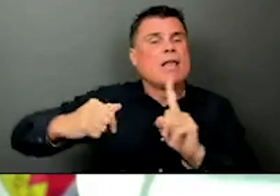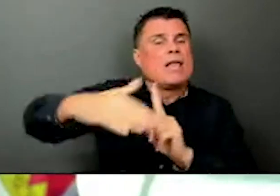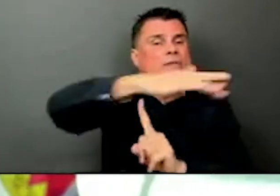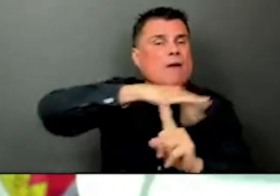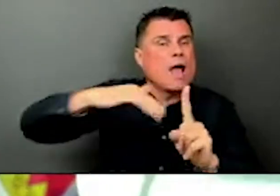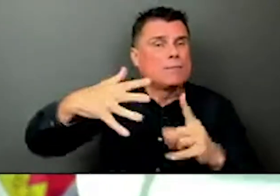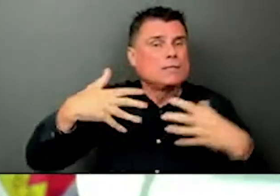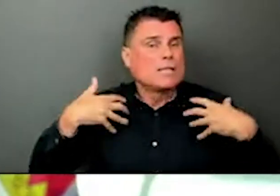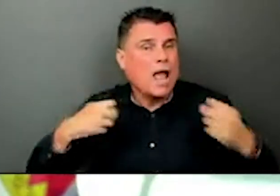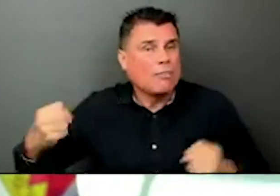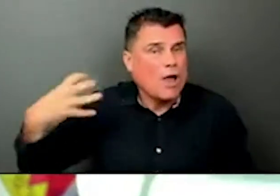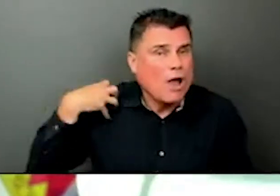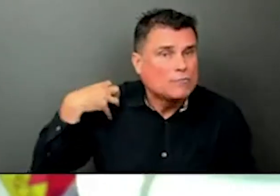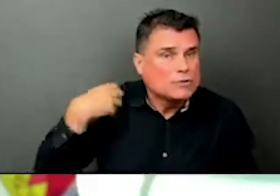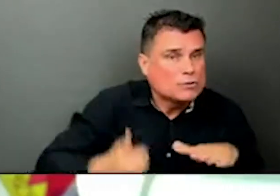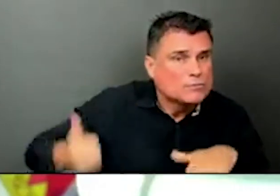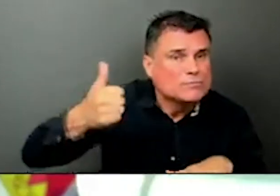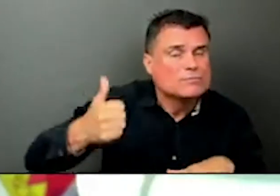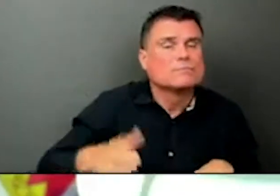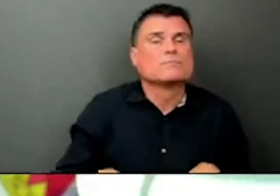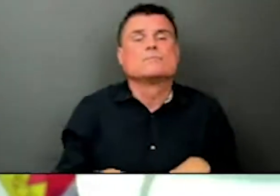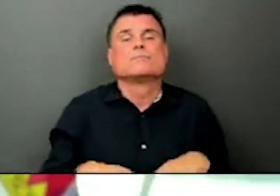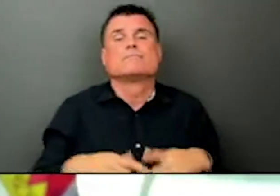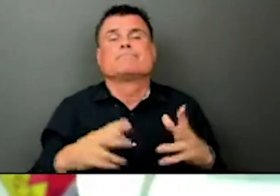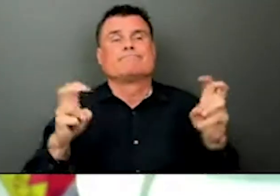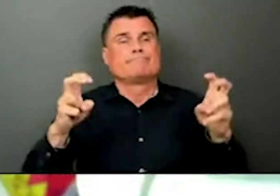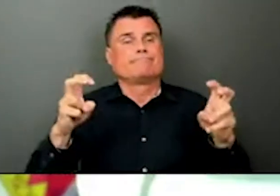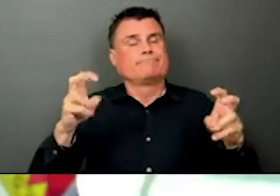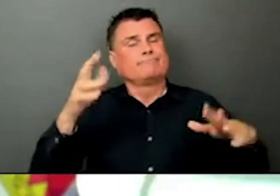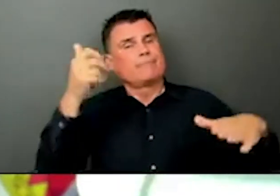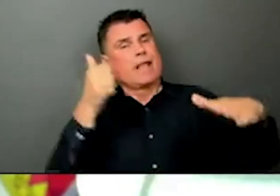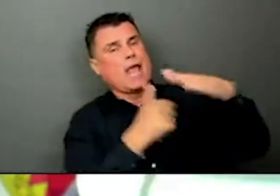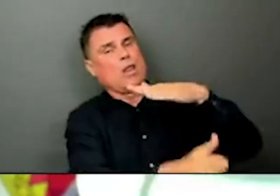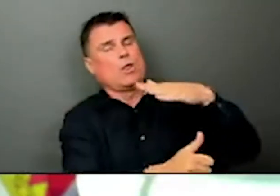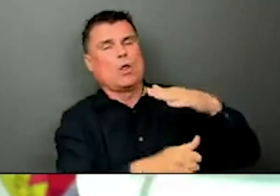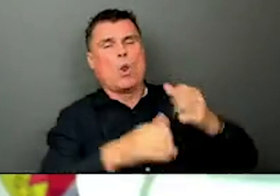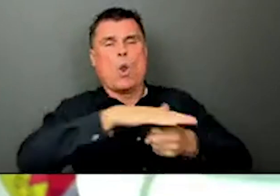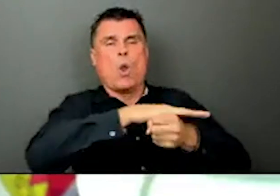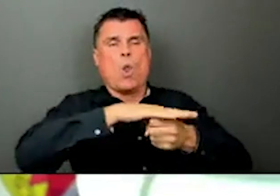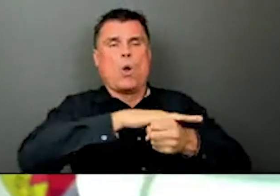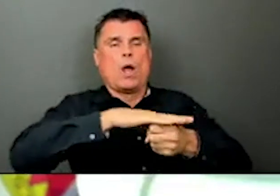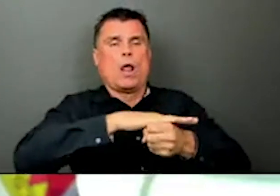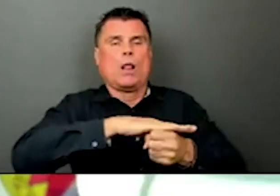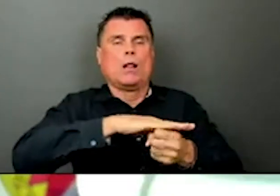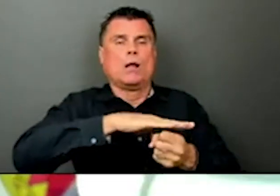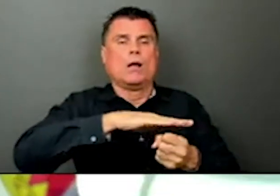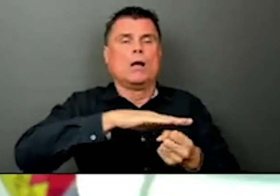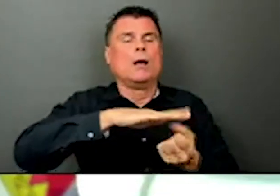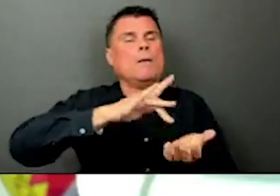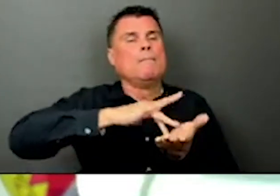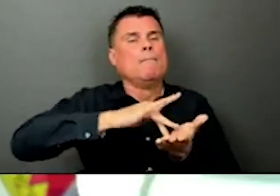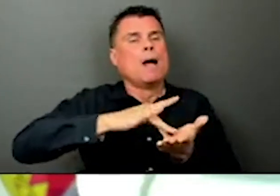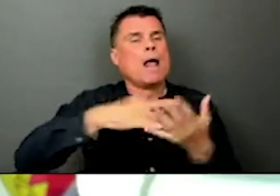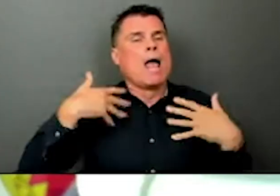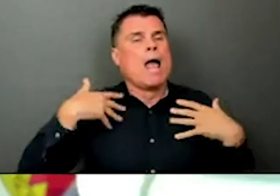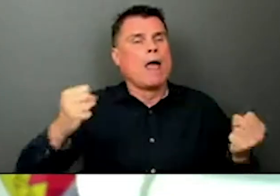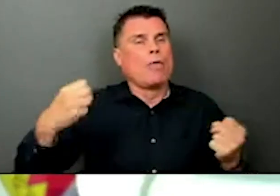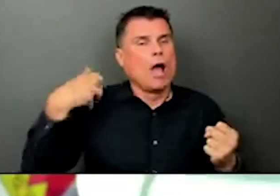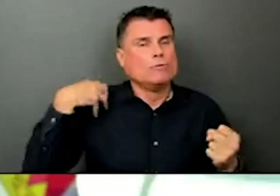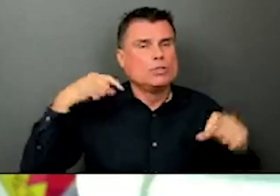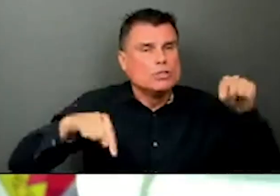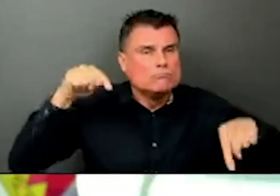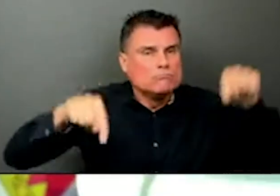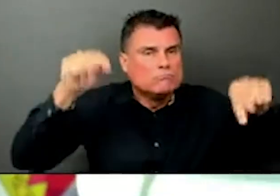that we rarely hear about them in the news. What we can look forward to in an immunized population is that COVID